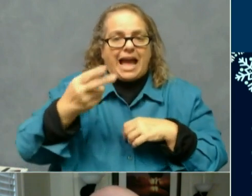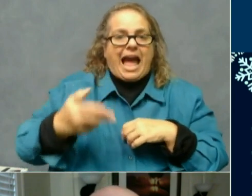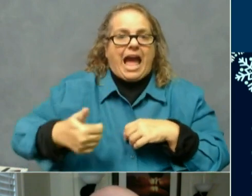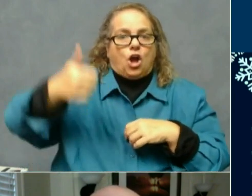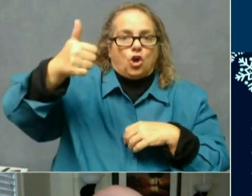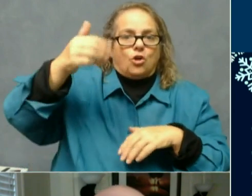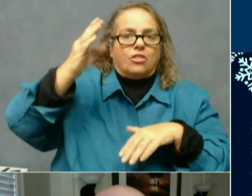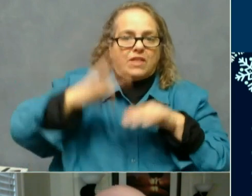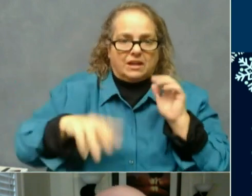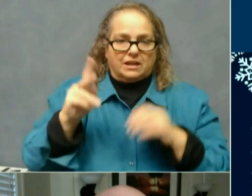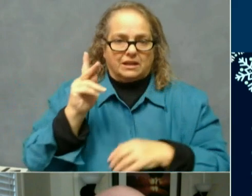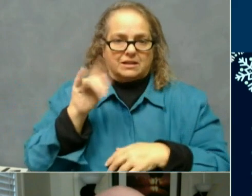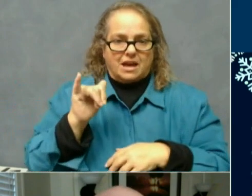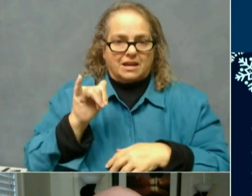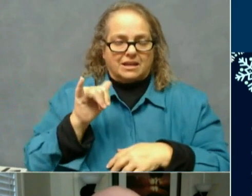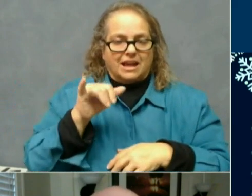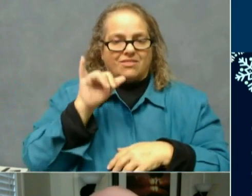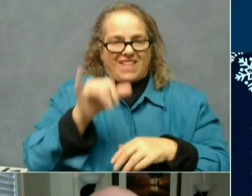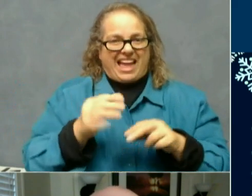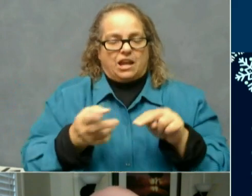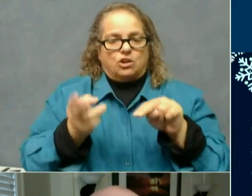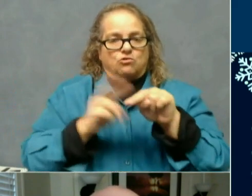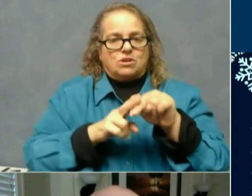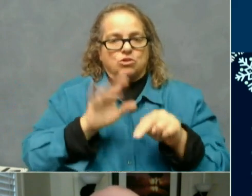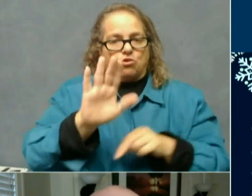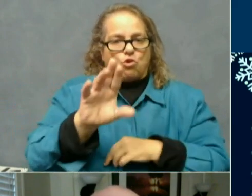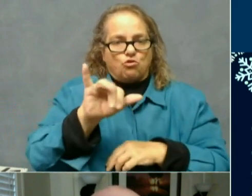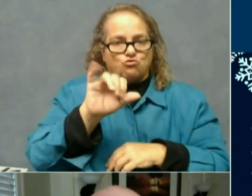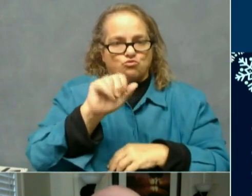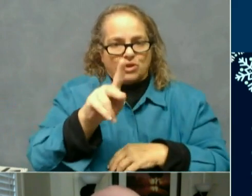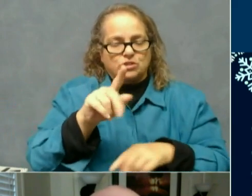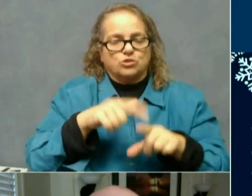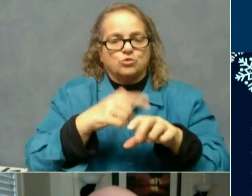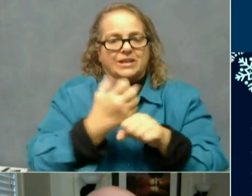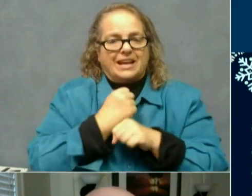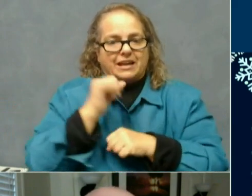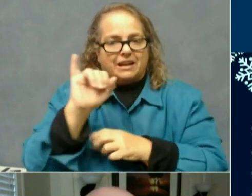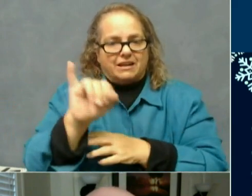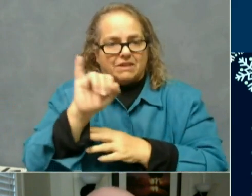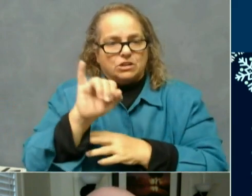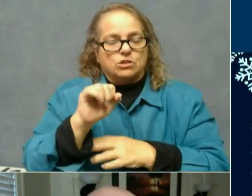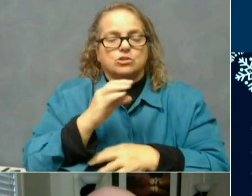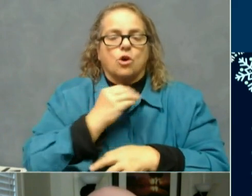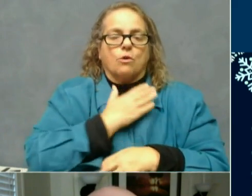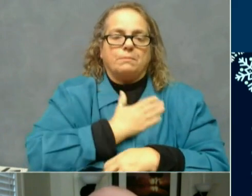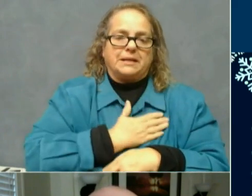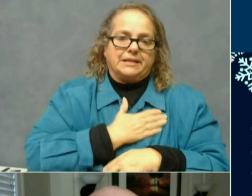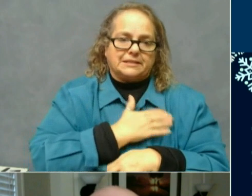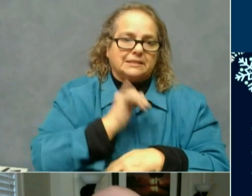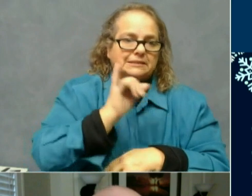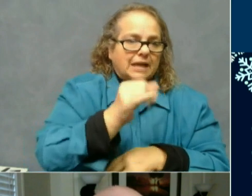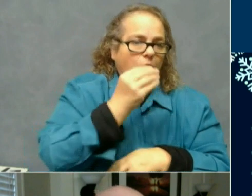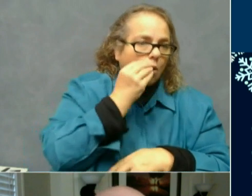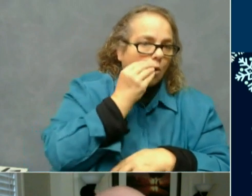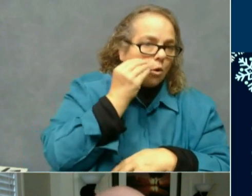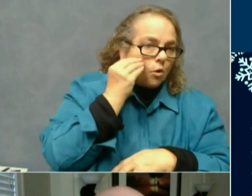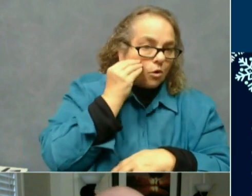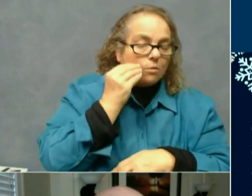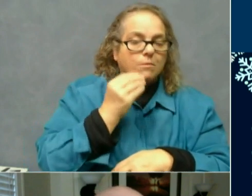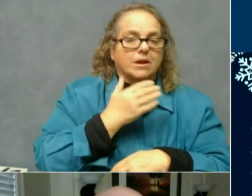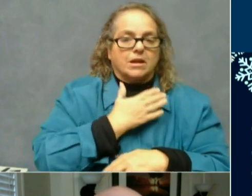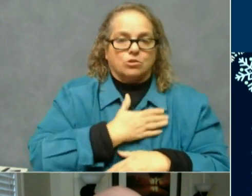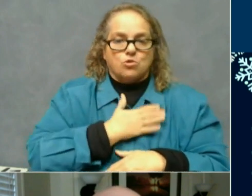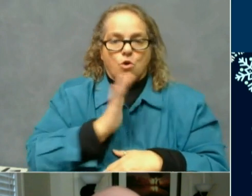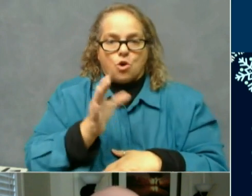And that increases your risk of getting infected. So please stay home, enjoy your own immediate household, use virtual